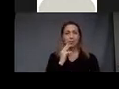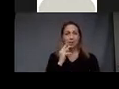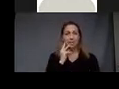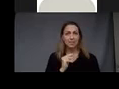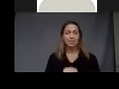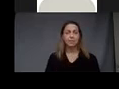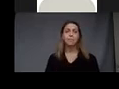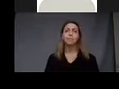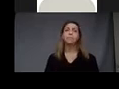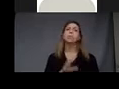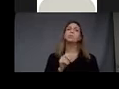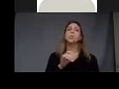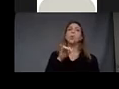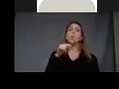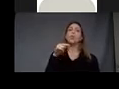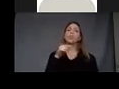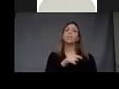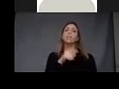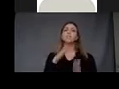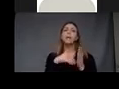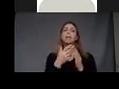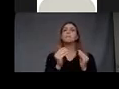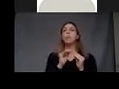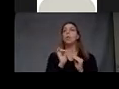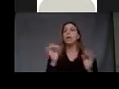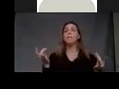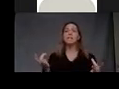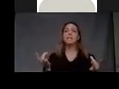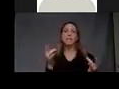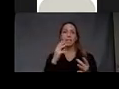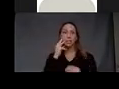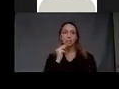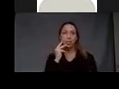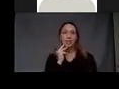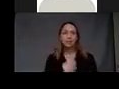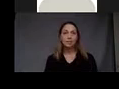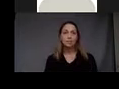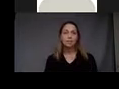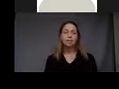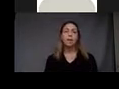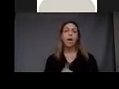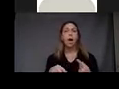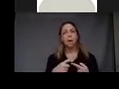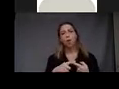on loss, leaving, mortality.